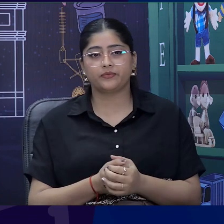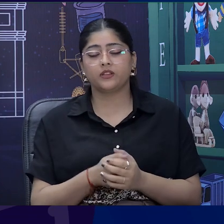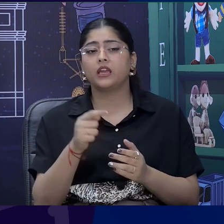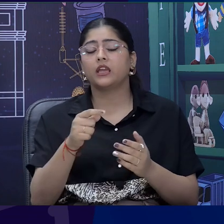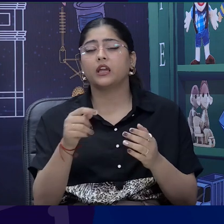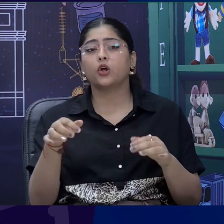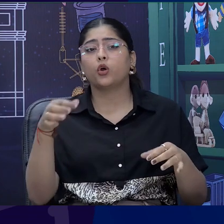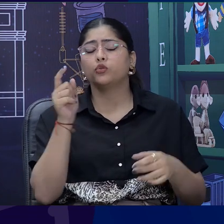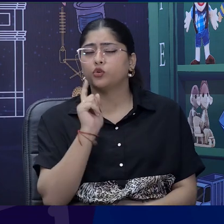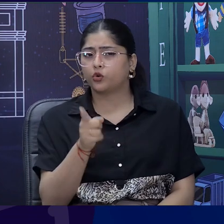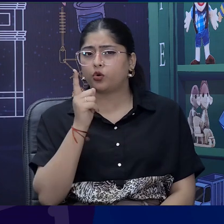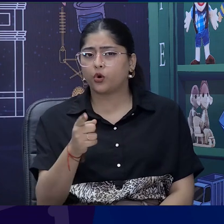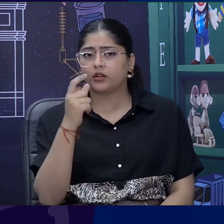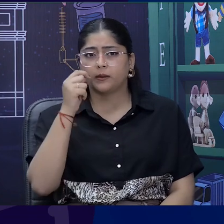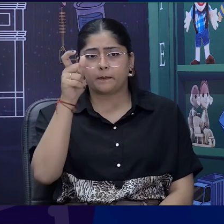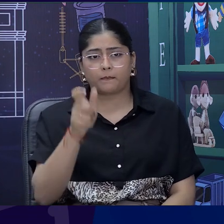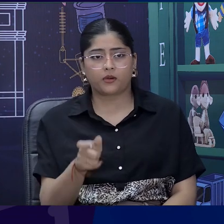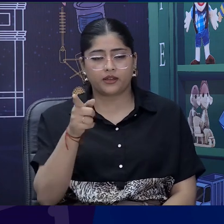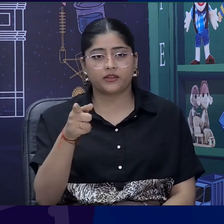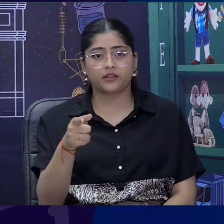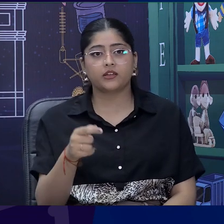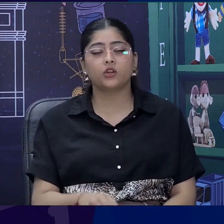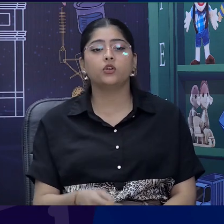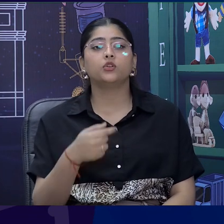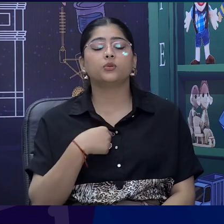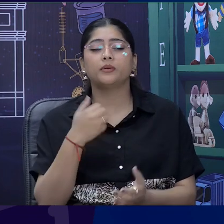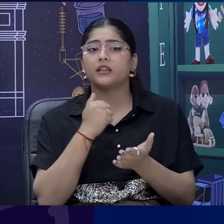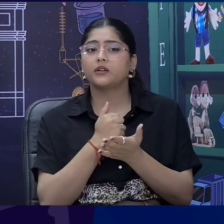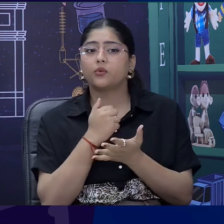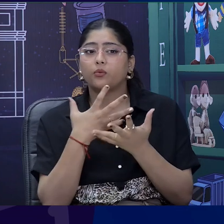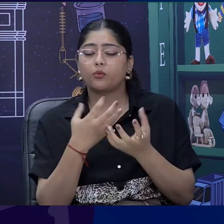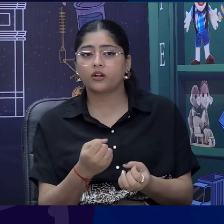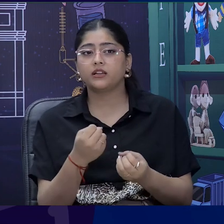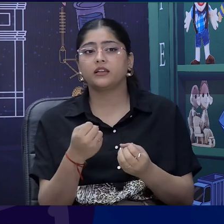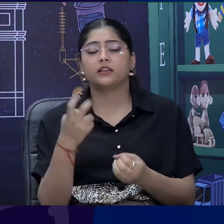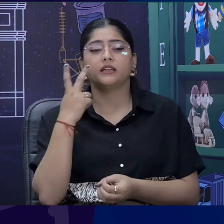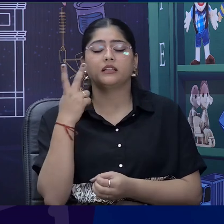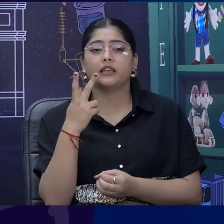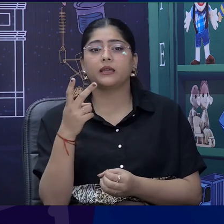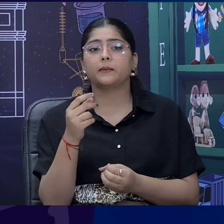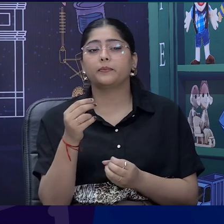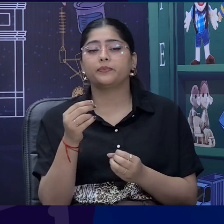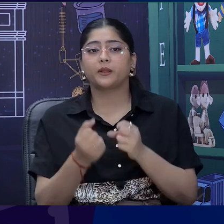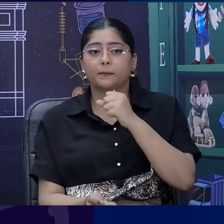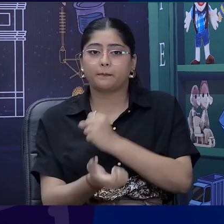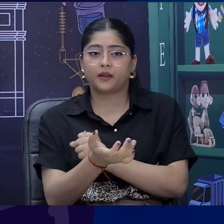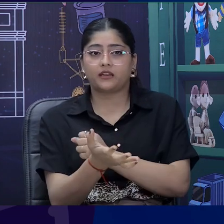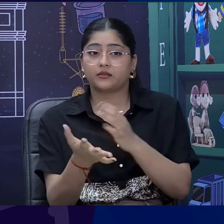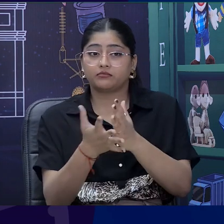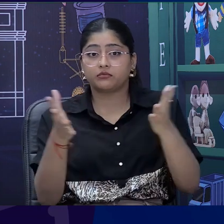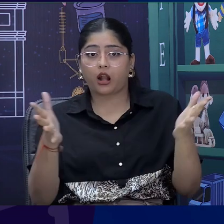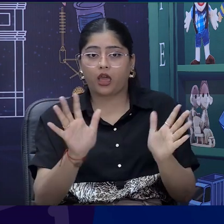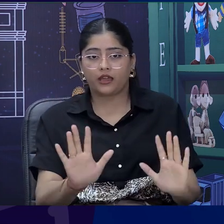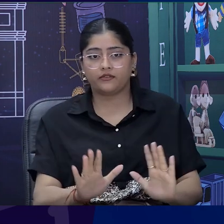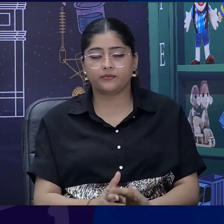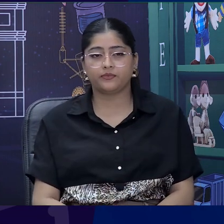and I have printed it out in a large print. Hmm. Can you see it? This is in a large print. So,